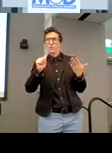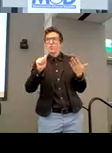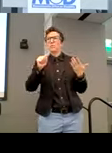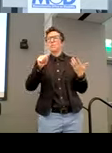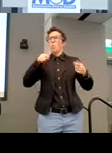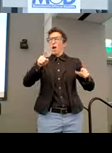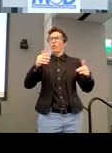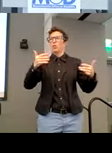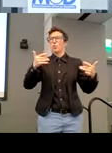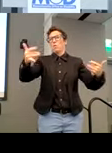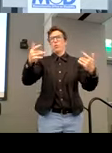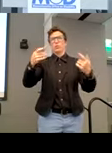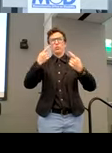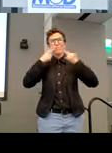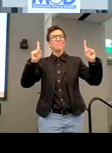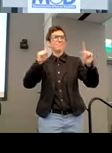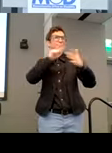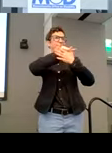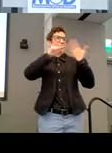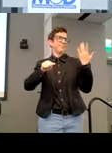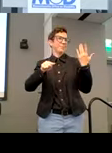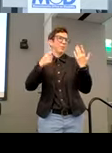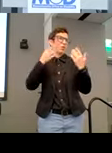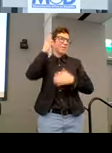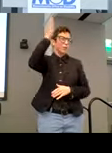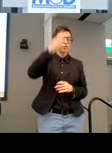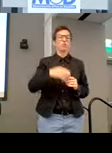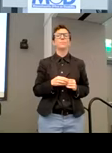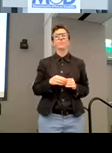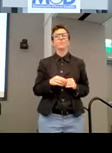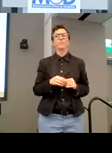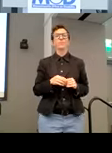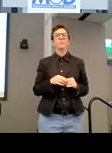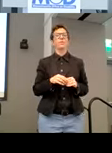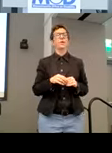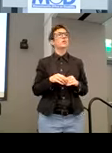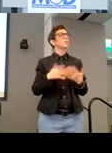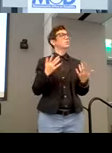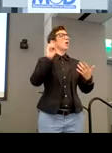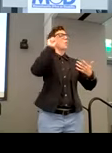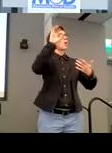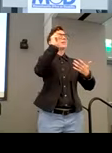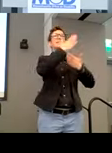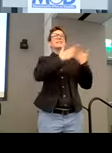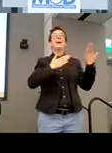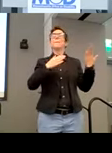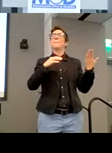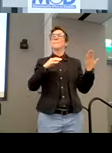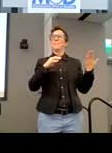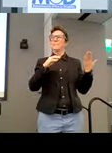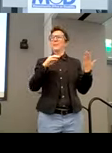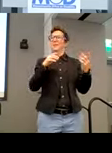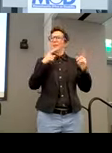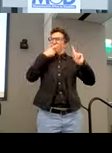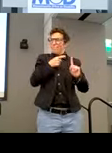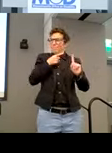forward to the future. So I pulled out a few, um, a few keys, like what, what is, what is all this stuff